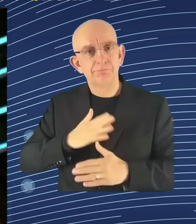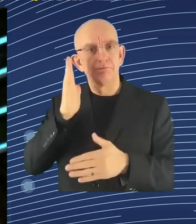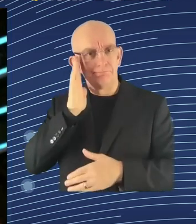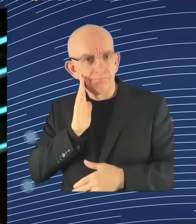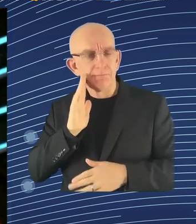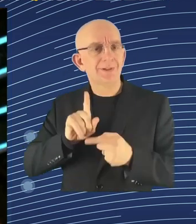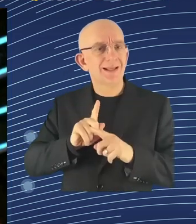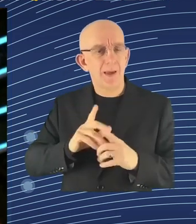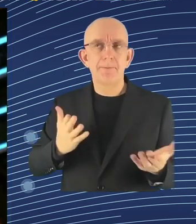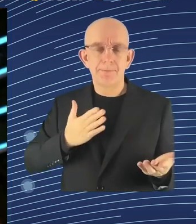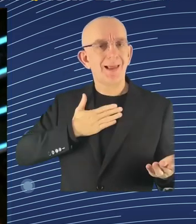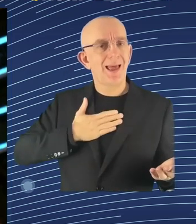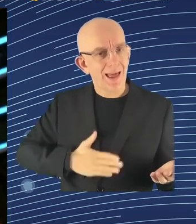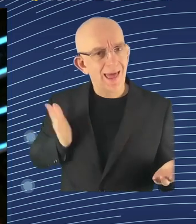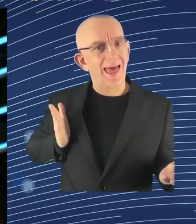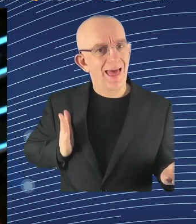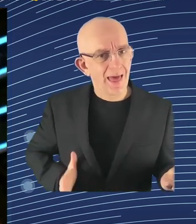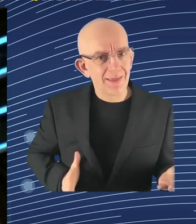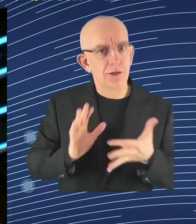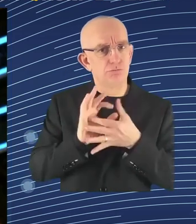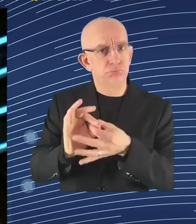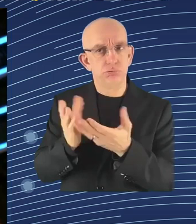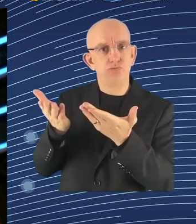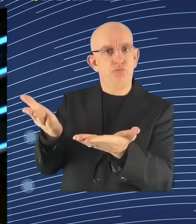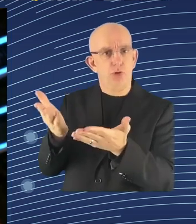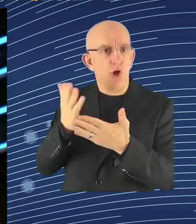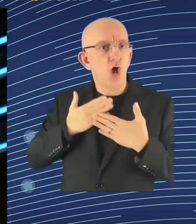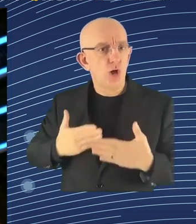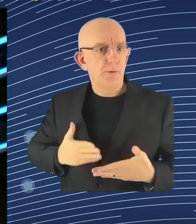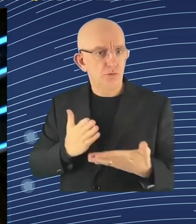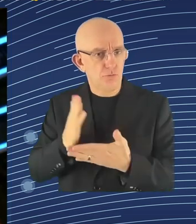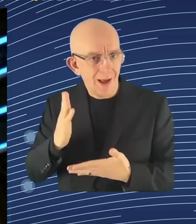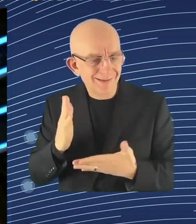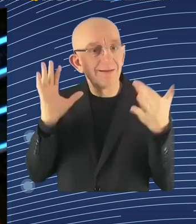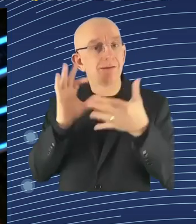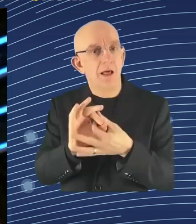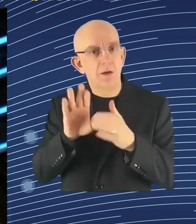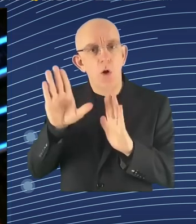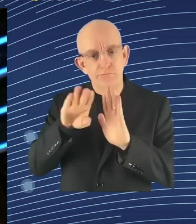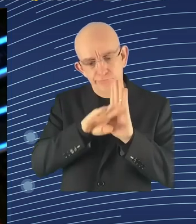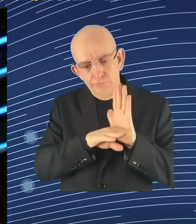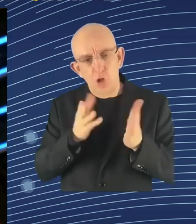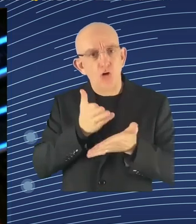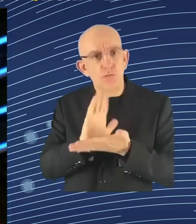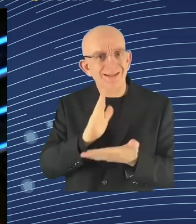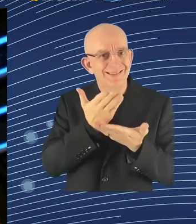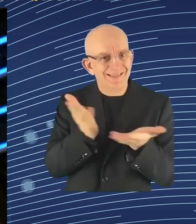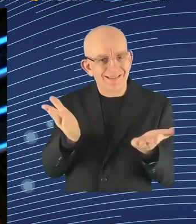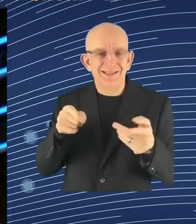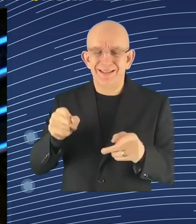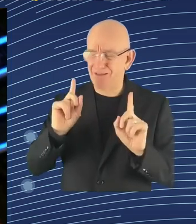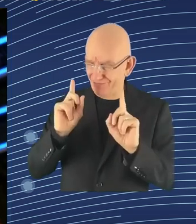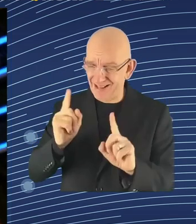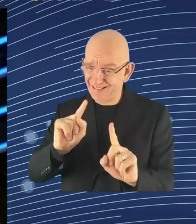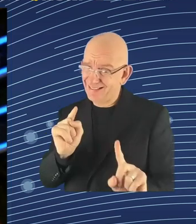step, and that's also how I would like to see the platform work directive and the AI